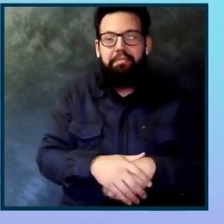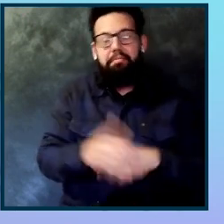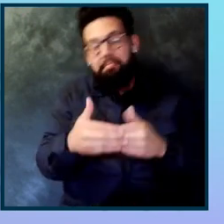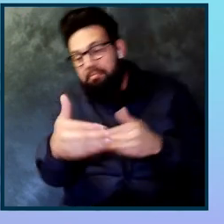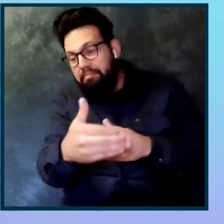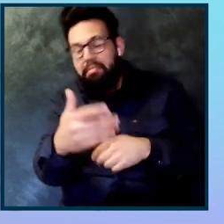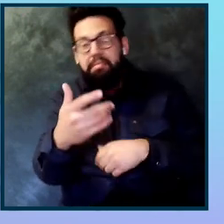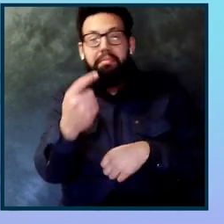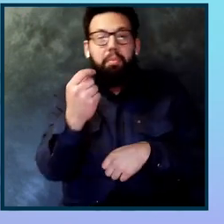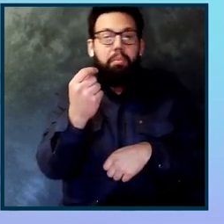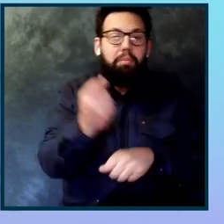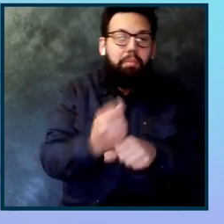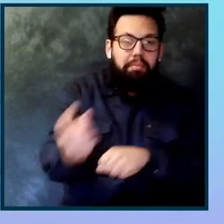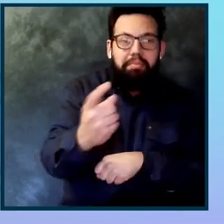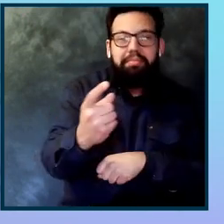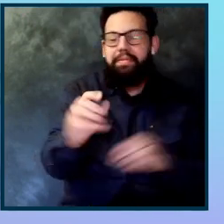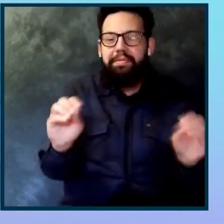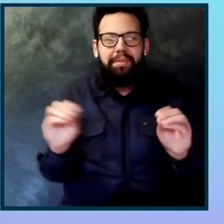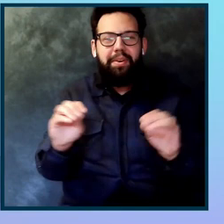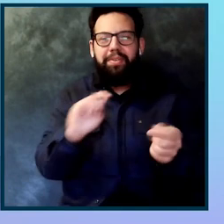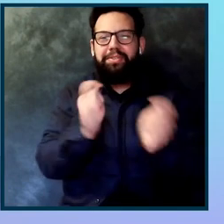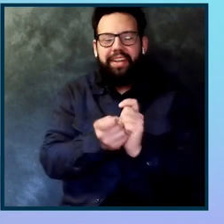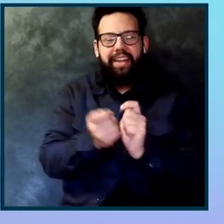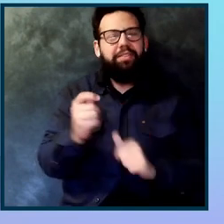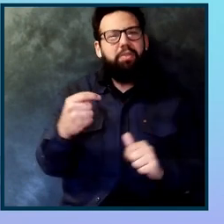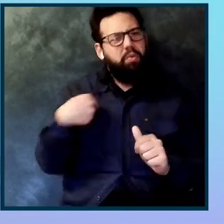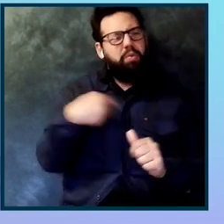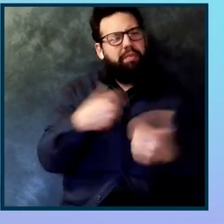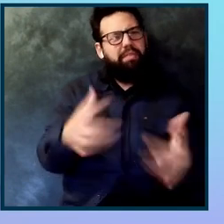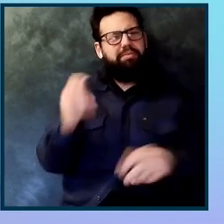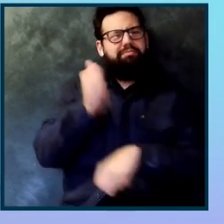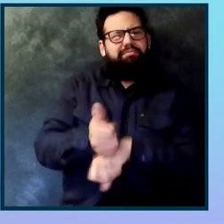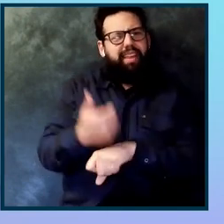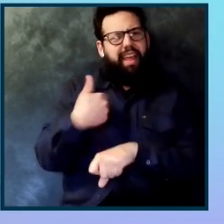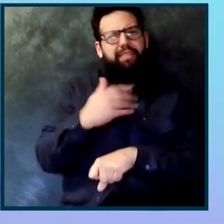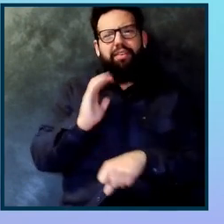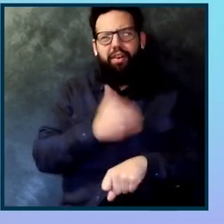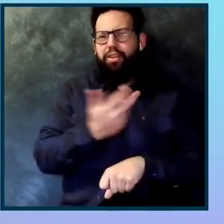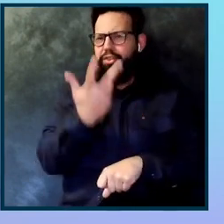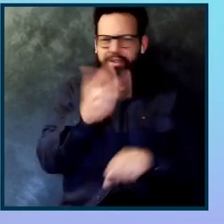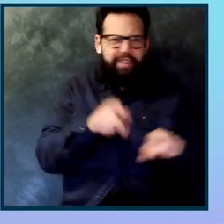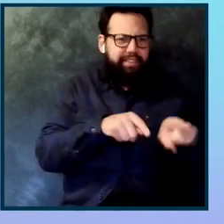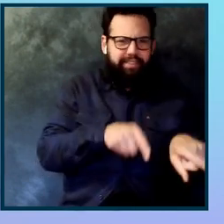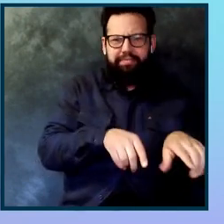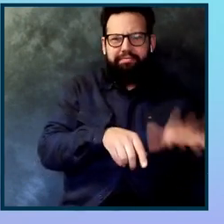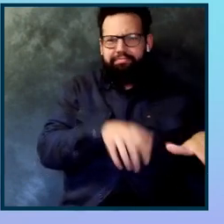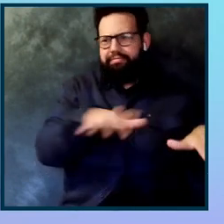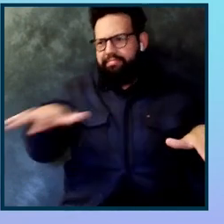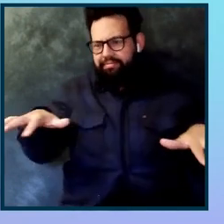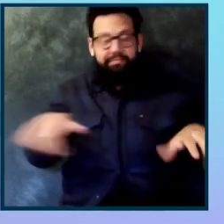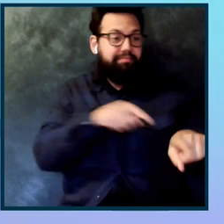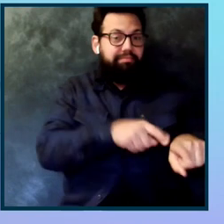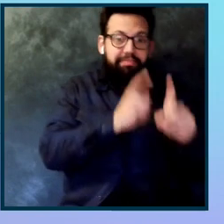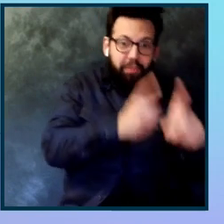building on the solid foundation in the three directions we said to you last year. Firstly, making things easier